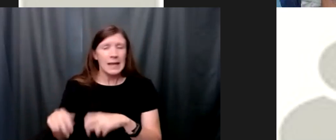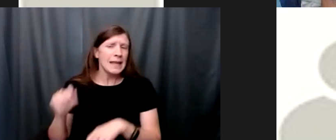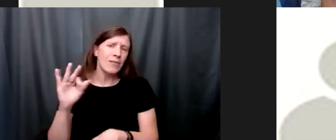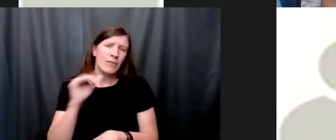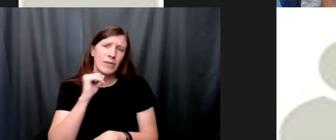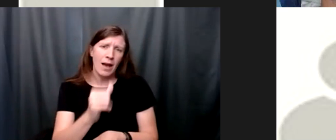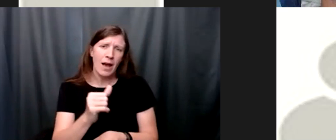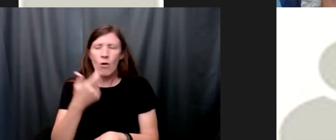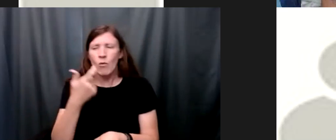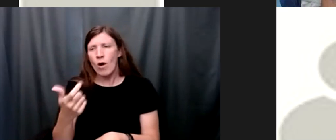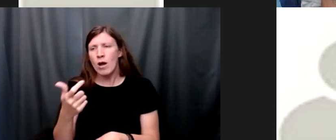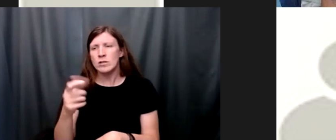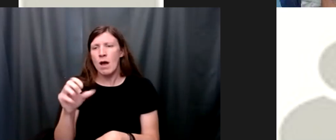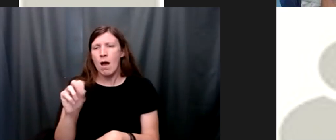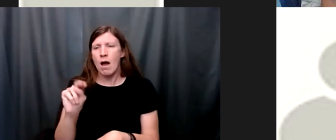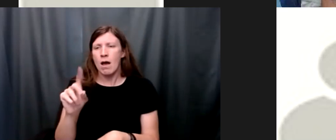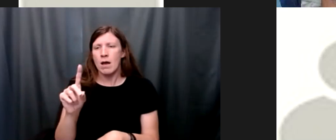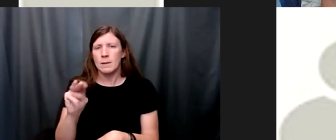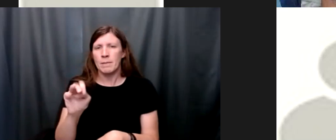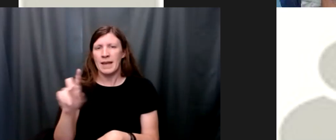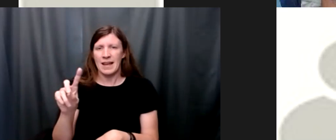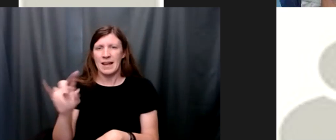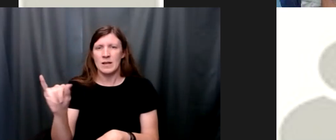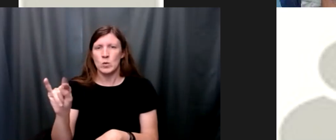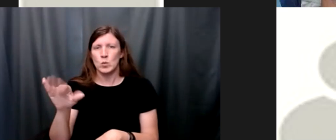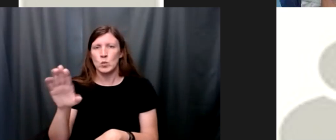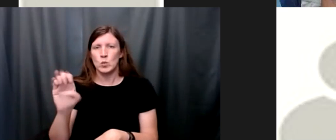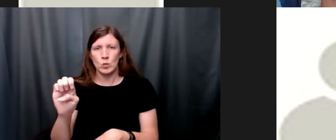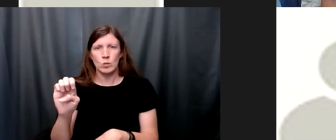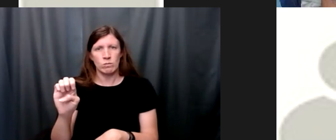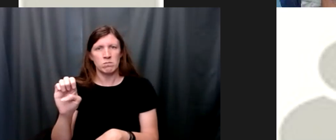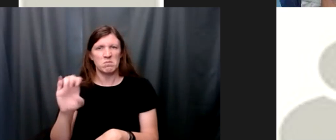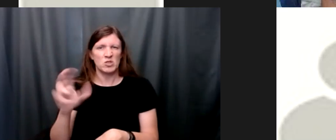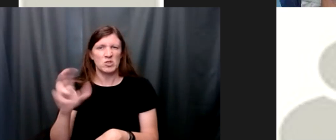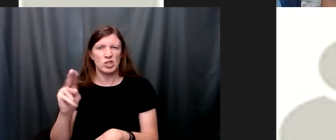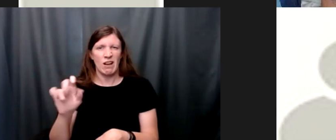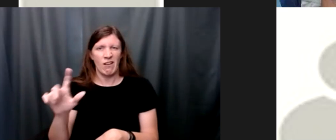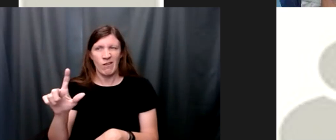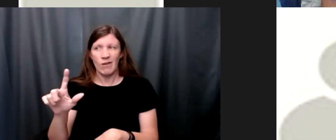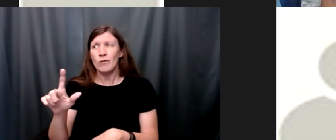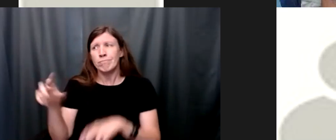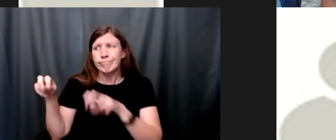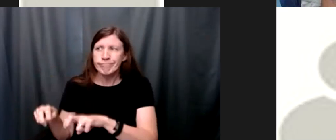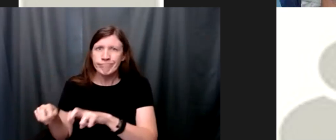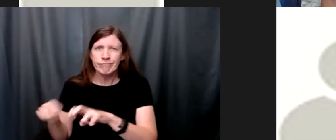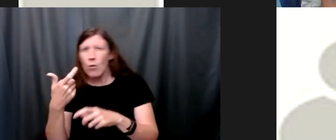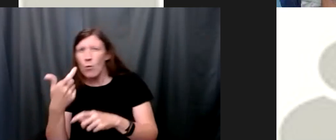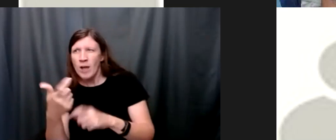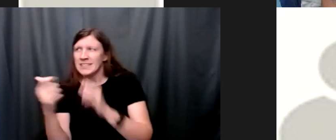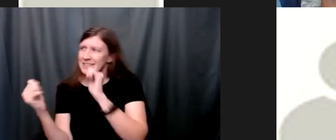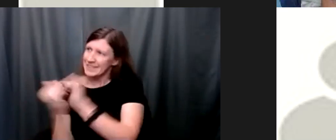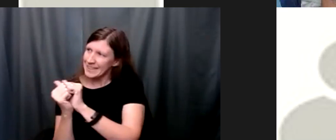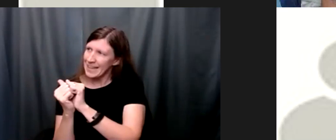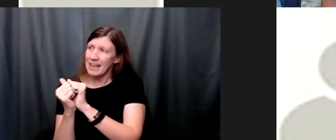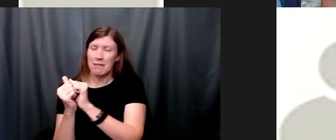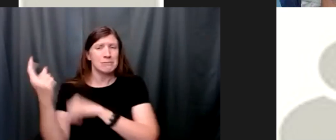on our youtube channel and just create your own little worship experience at any time day or night but we have